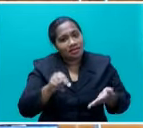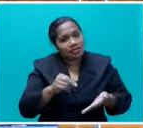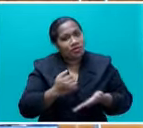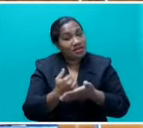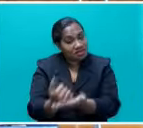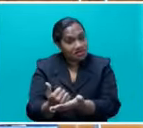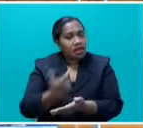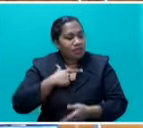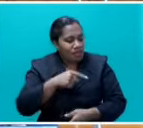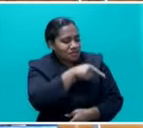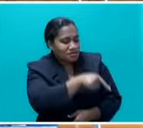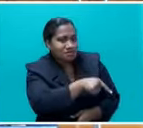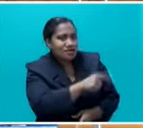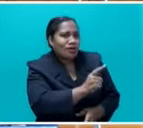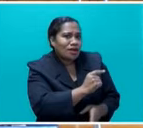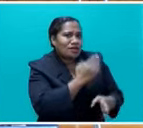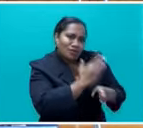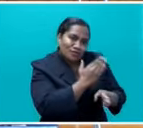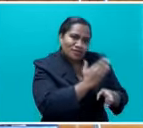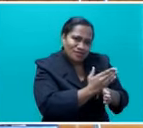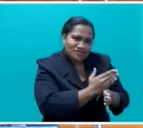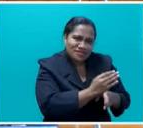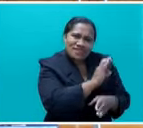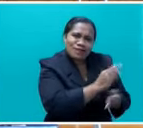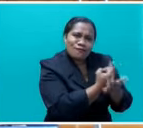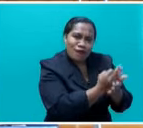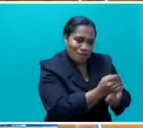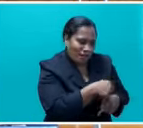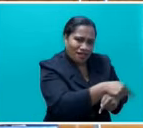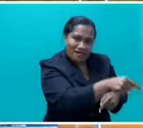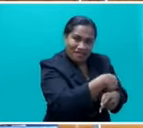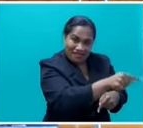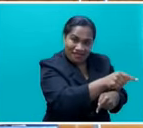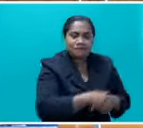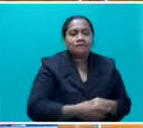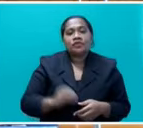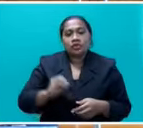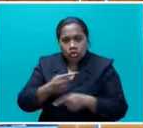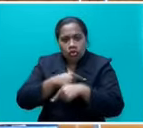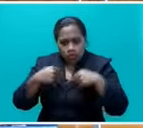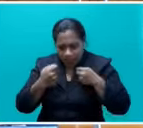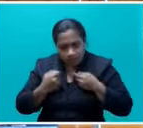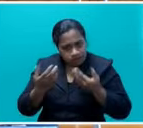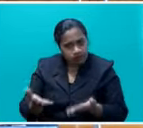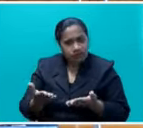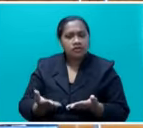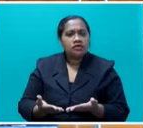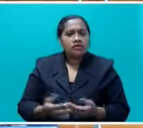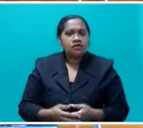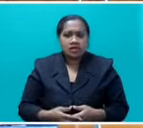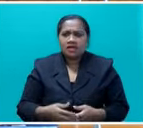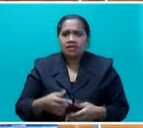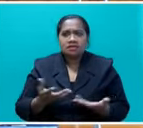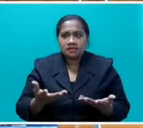FNPF contributions. So, we've made these payments in good faith. And, Mr. Speaker, sir, therefore, you know, we cannot go